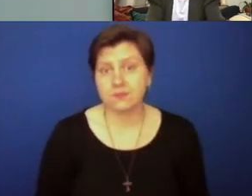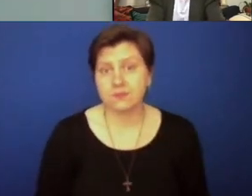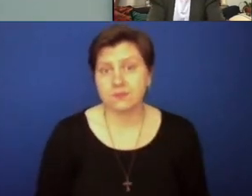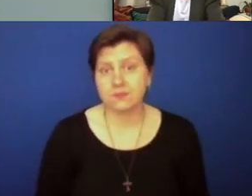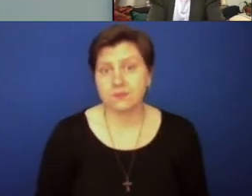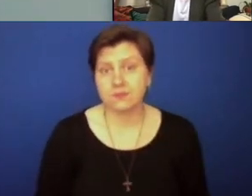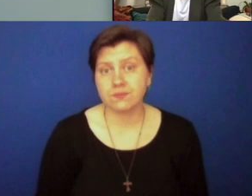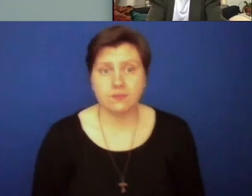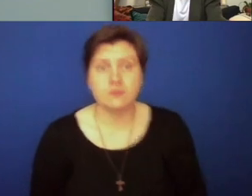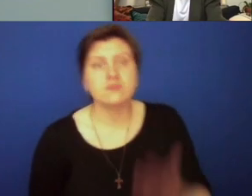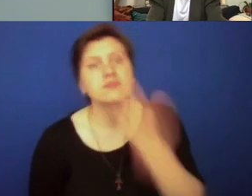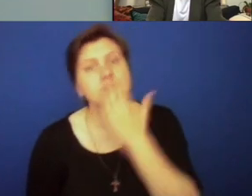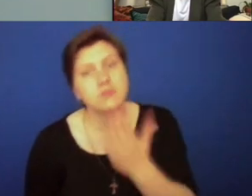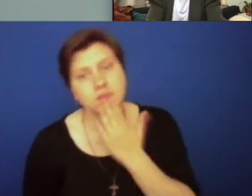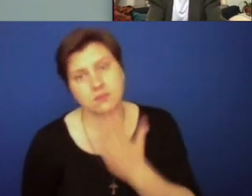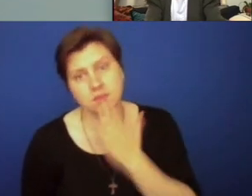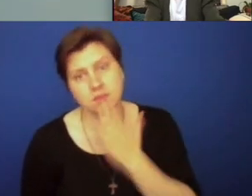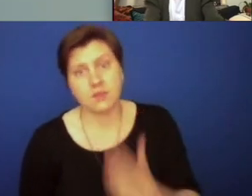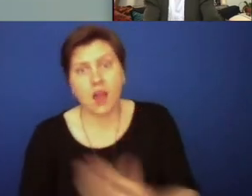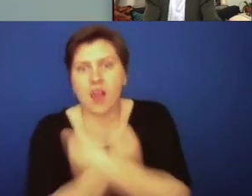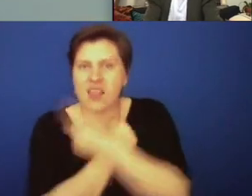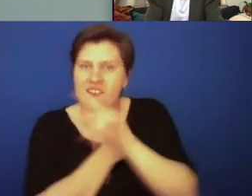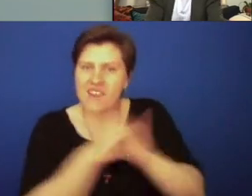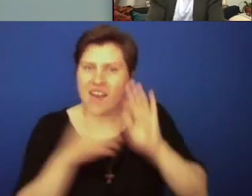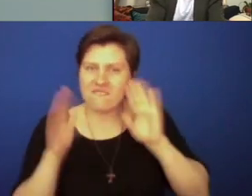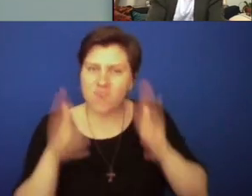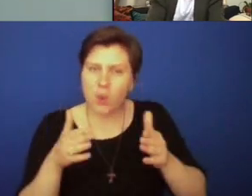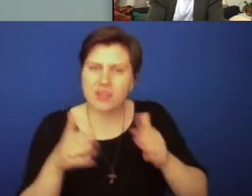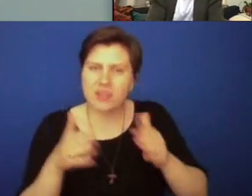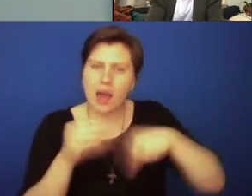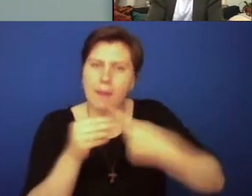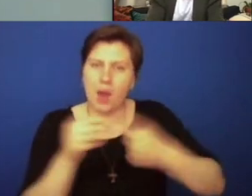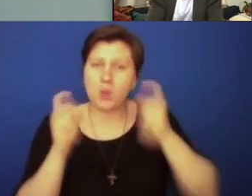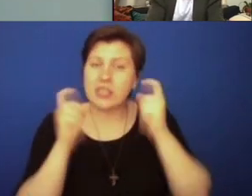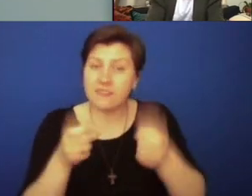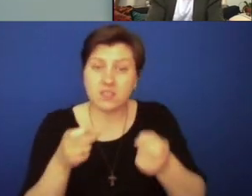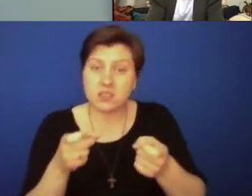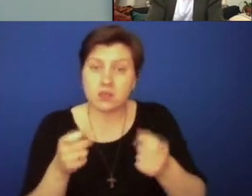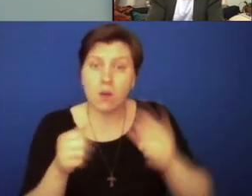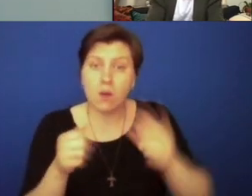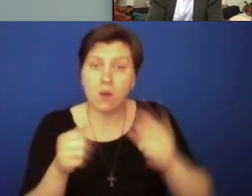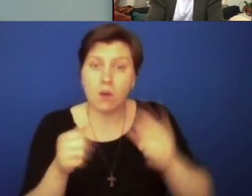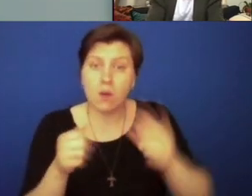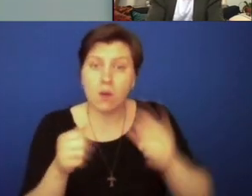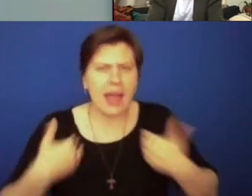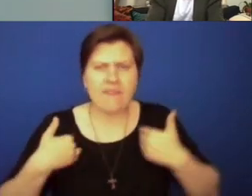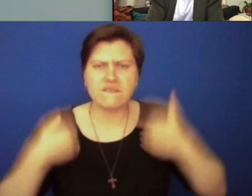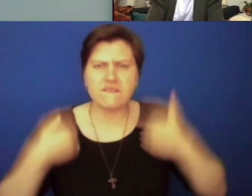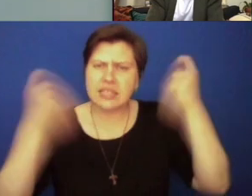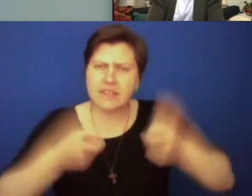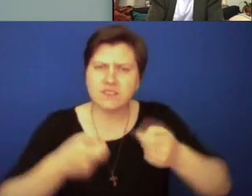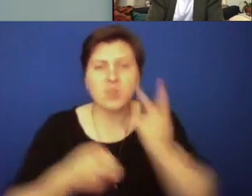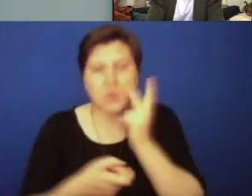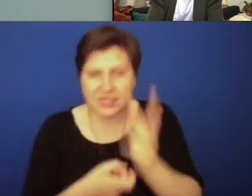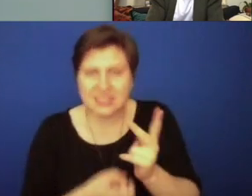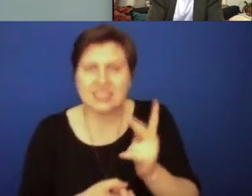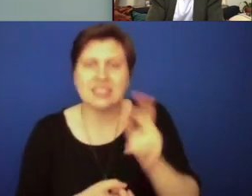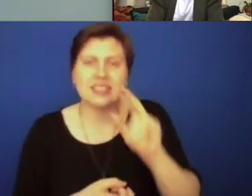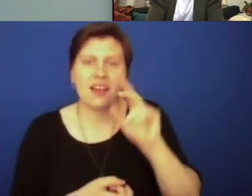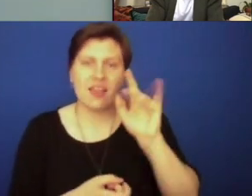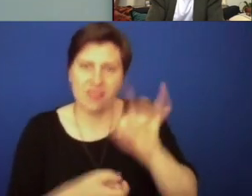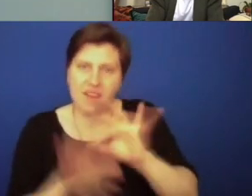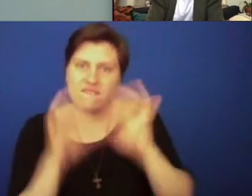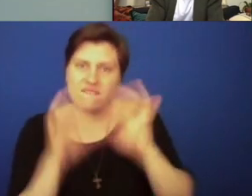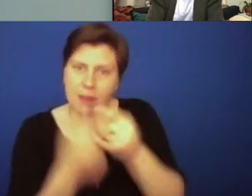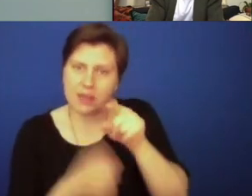Thank you so much, Agechi. I love this focus on everyone brings their gift and presents that, right? And we see that in the Tolton family, as you talked